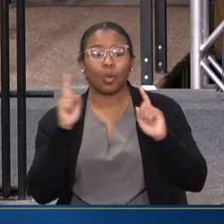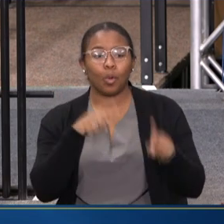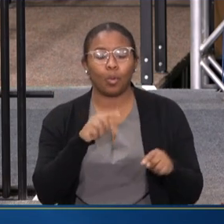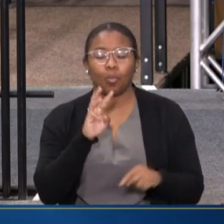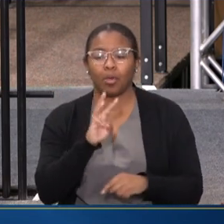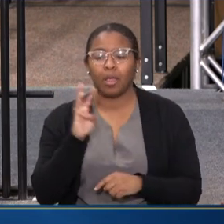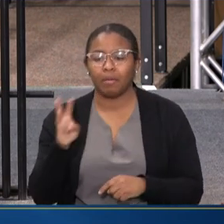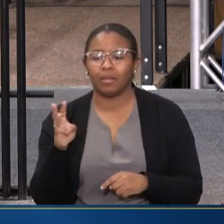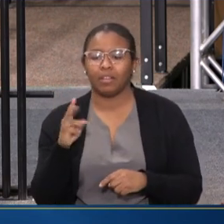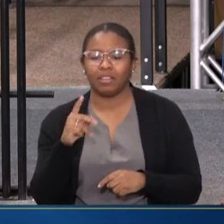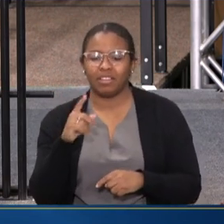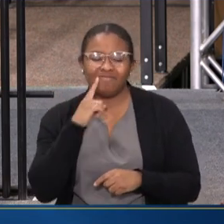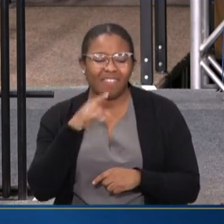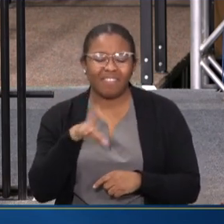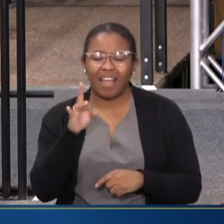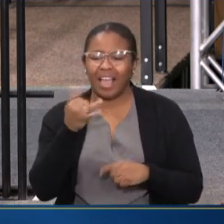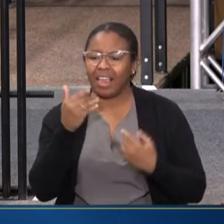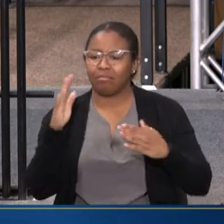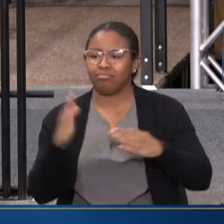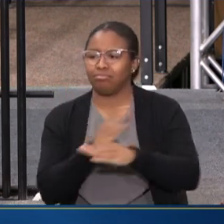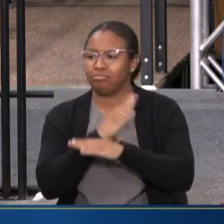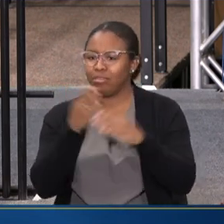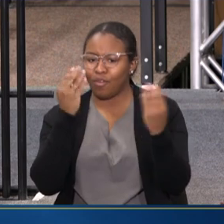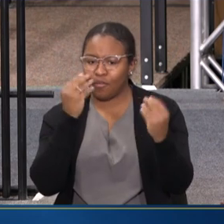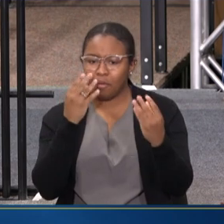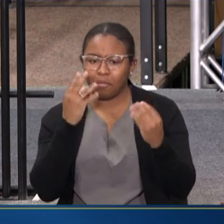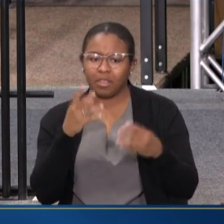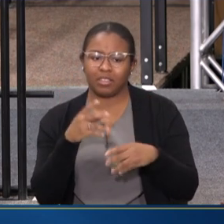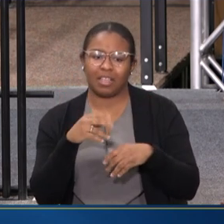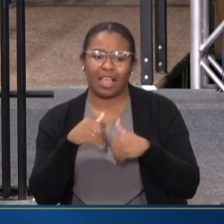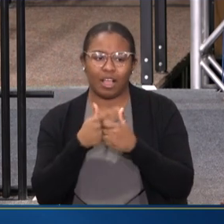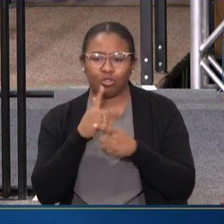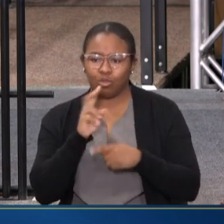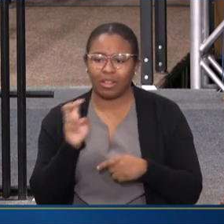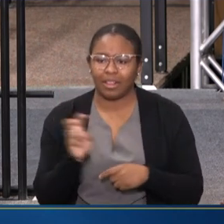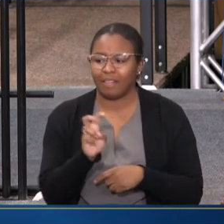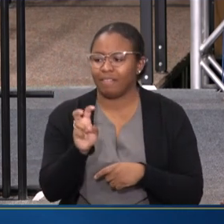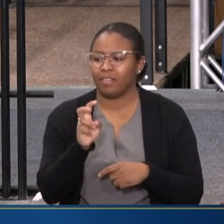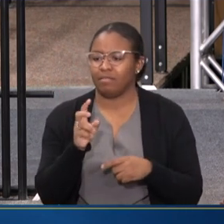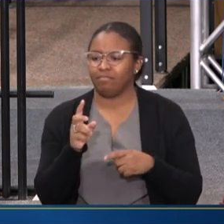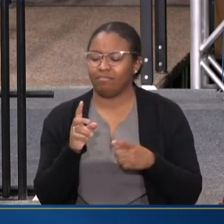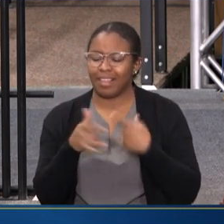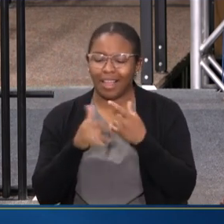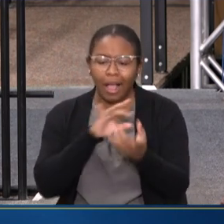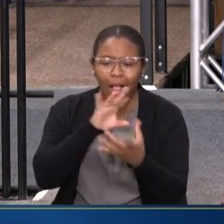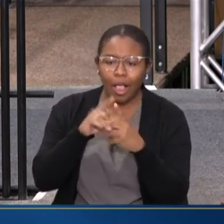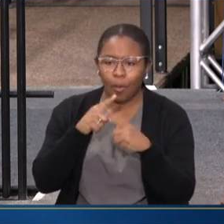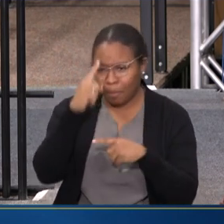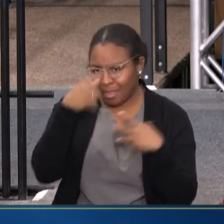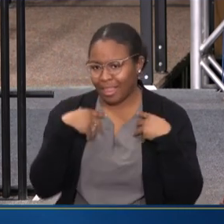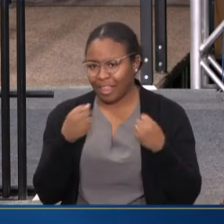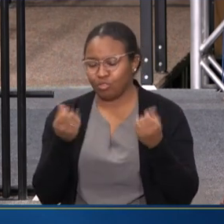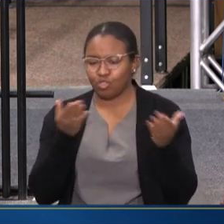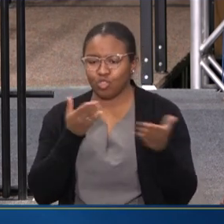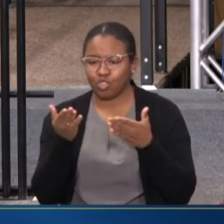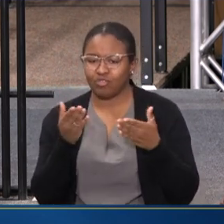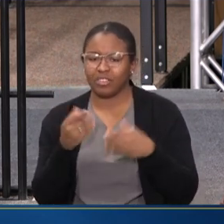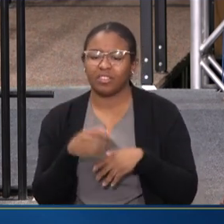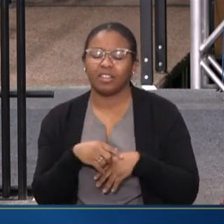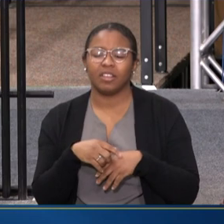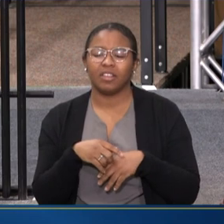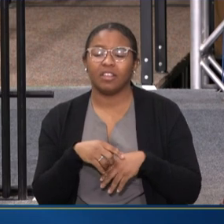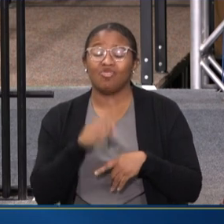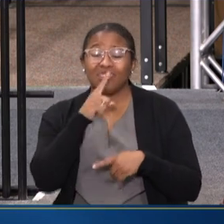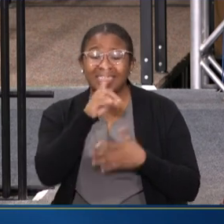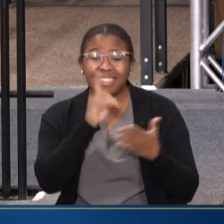WEBSITE AND GET JUST A BROAD RANGE OF INFORMATION ABOUT WAYS TO NAVIGATE CONNECTING WITH MENTAL HEALTH SERVICES. IT'S REALLY